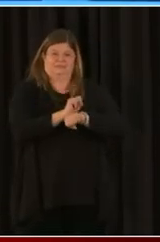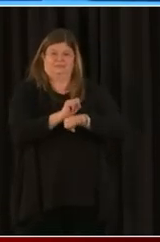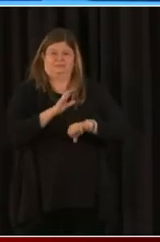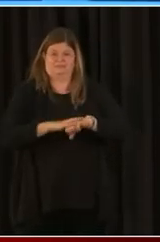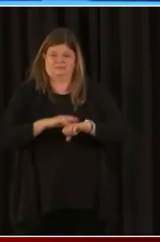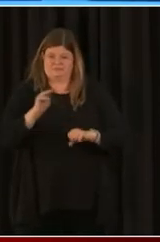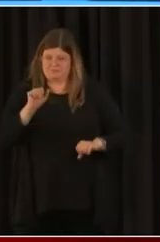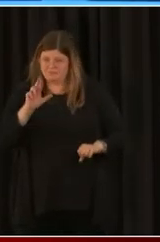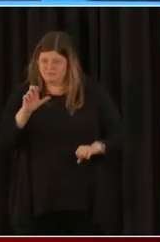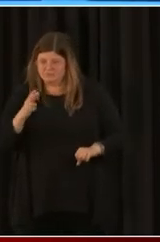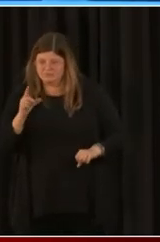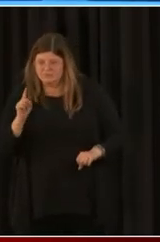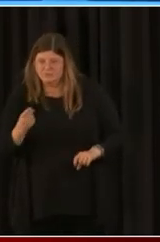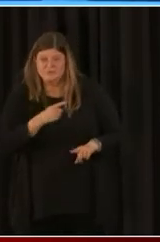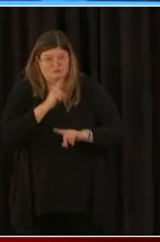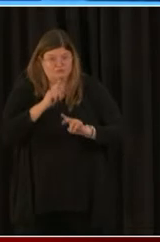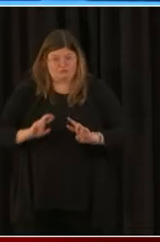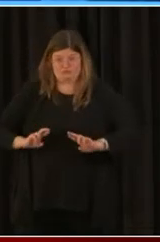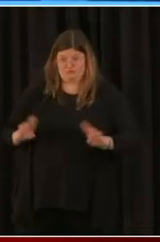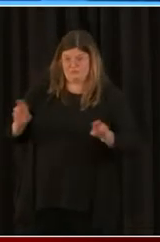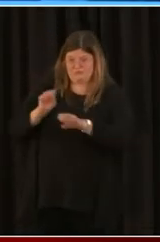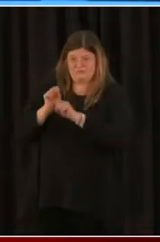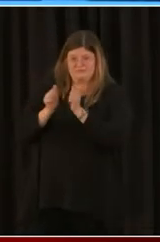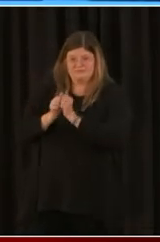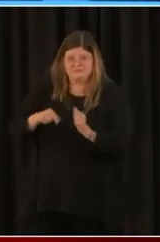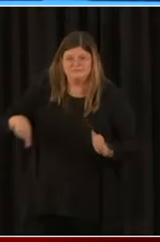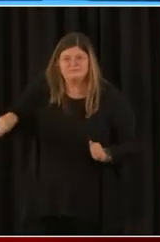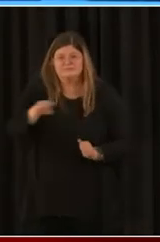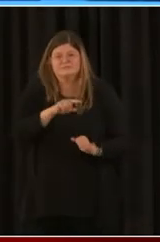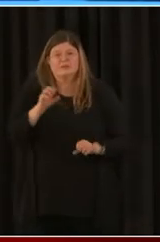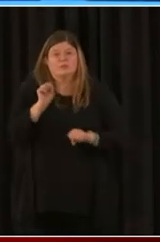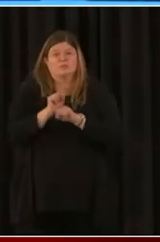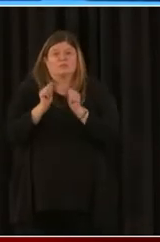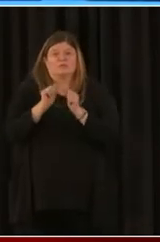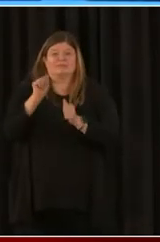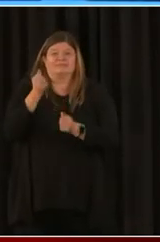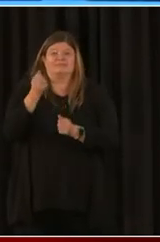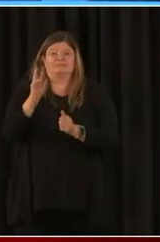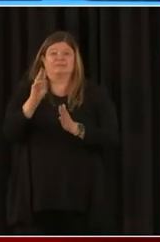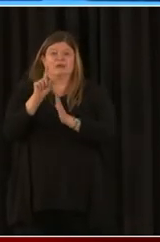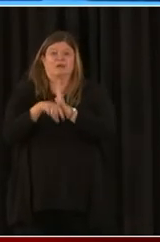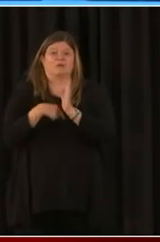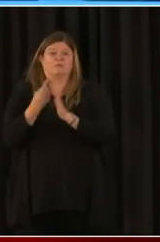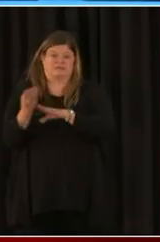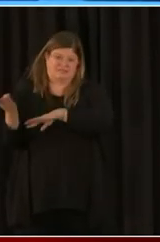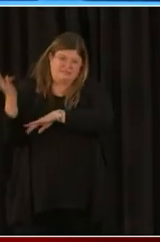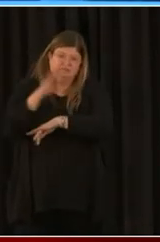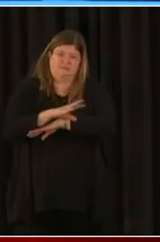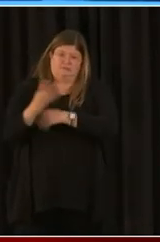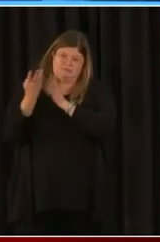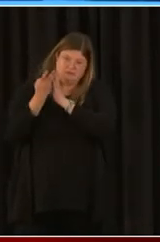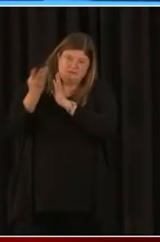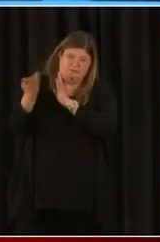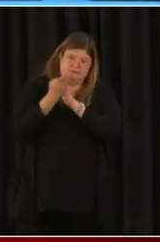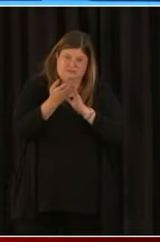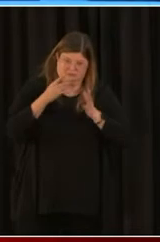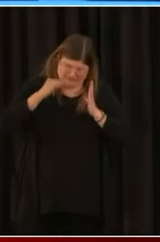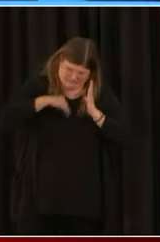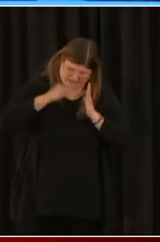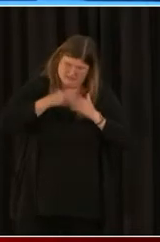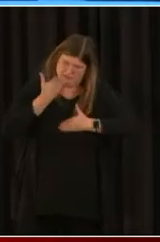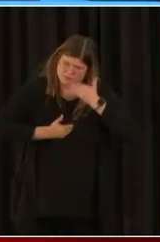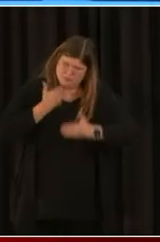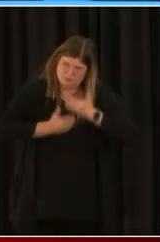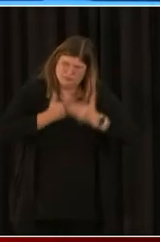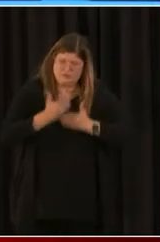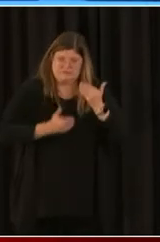You know, last time we worked 16-hour days or so just to get as many applications processed as we could. We worked seven days a week to